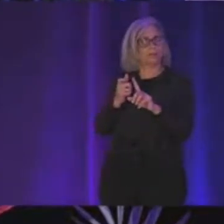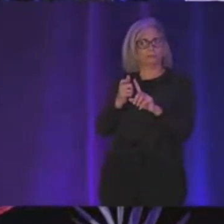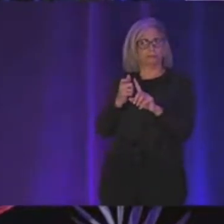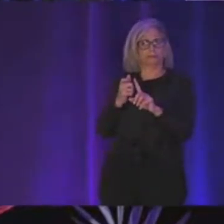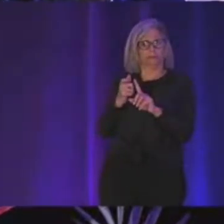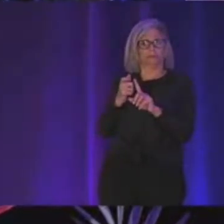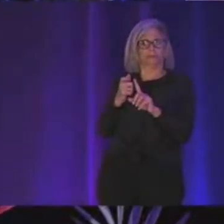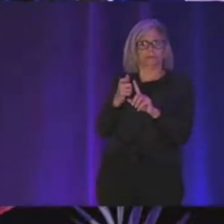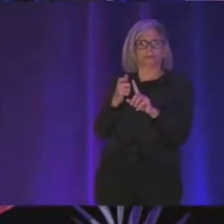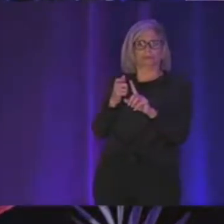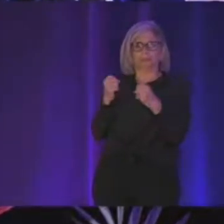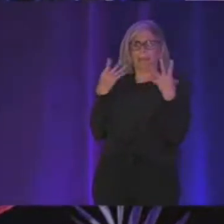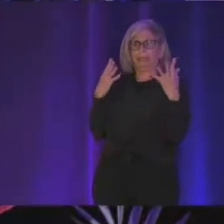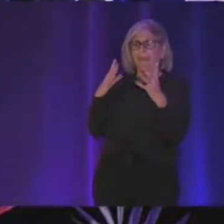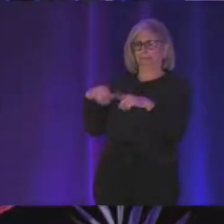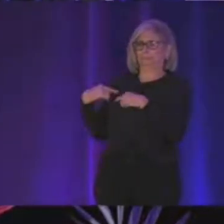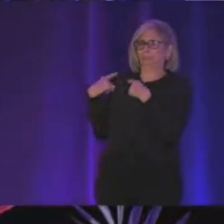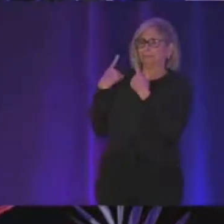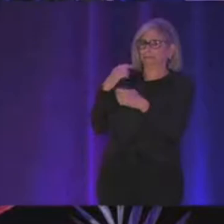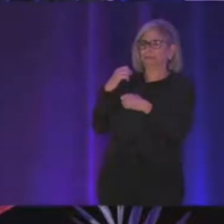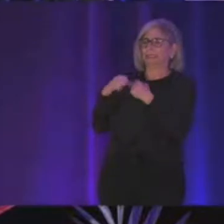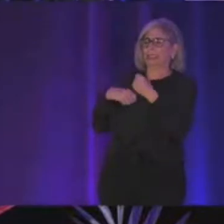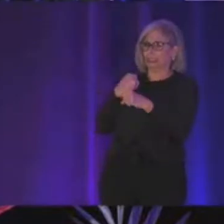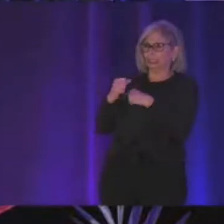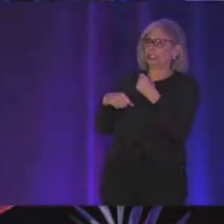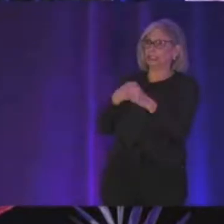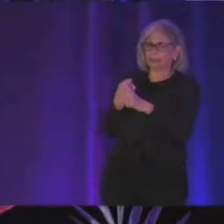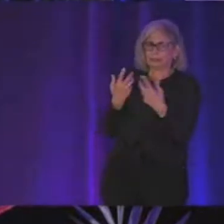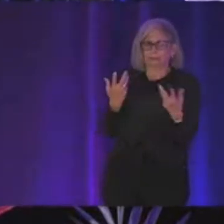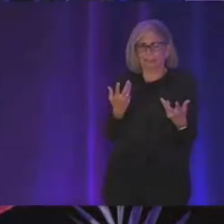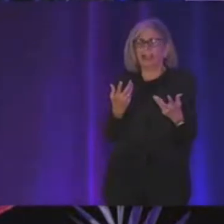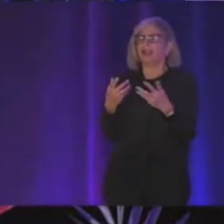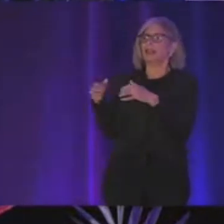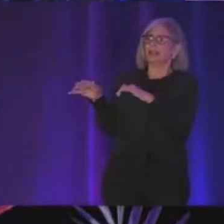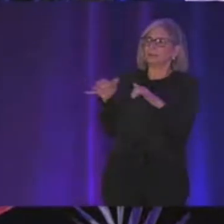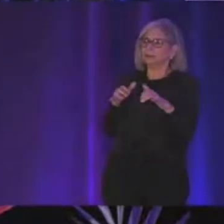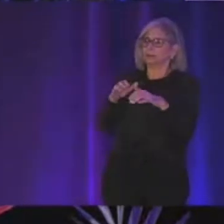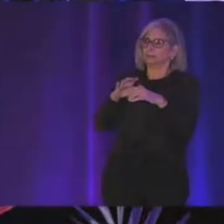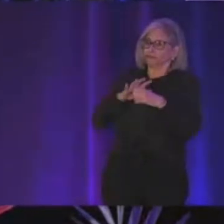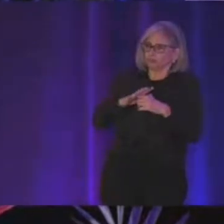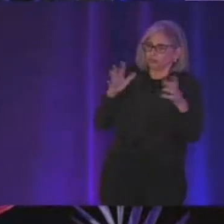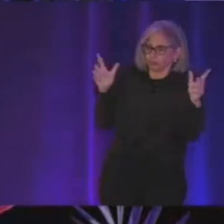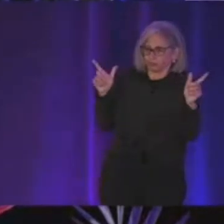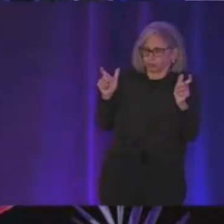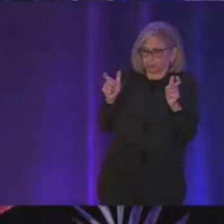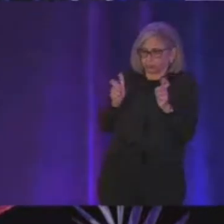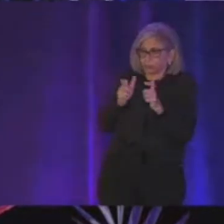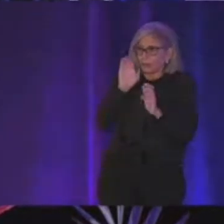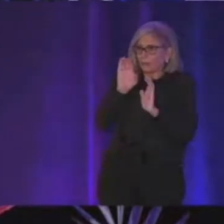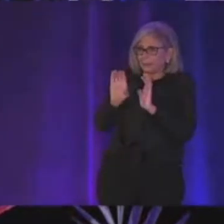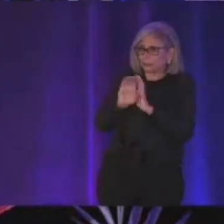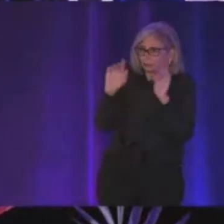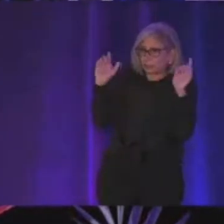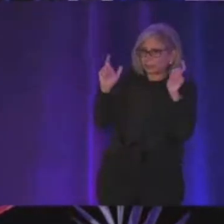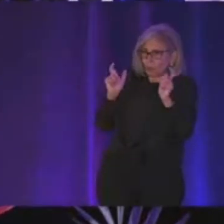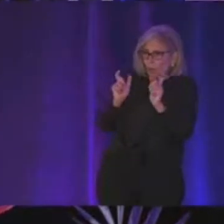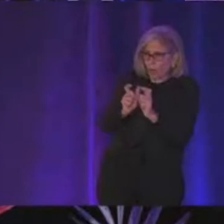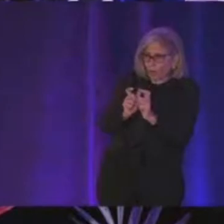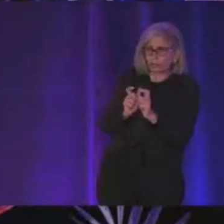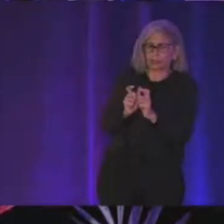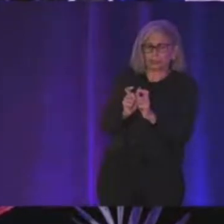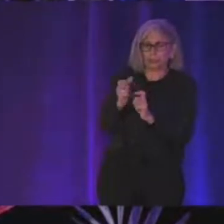and the first thing that you're trying to like thinking about is like okay I'm going to like start compressing the video the images and so